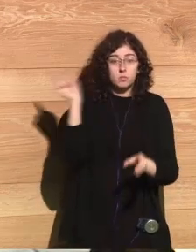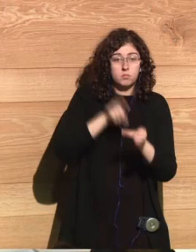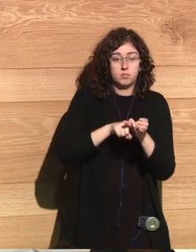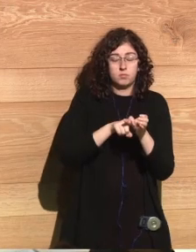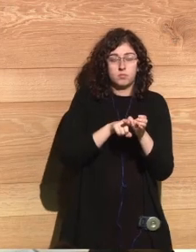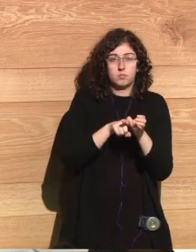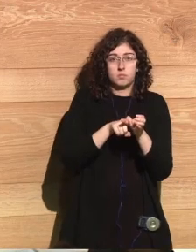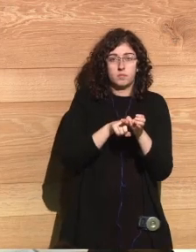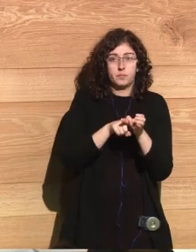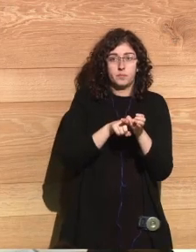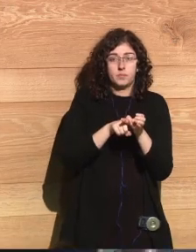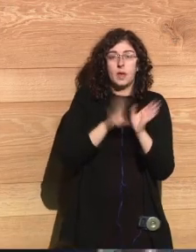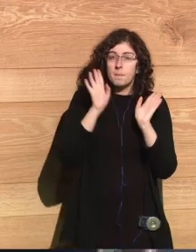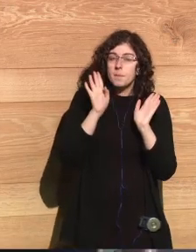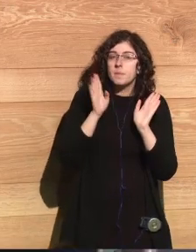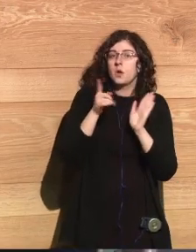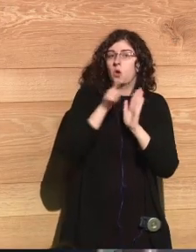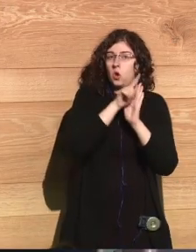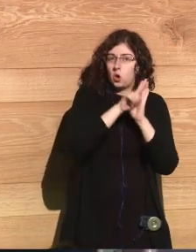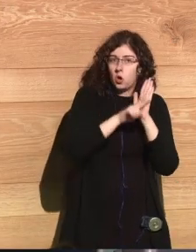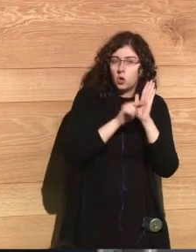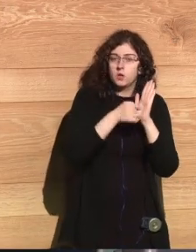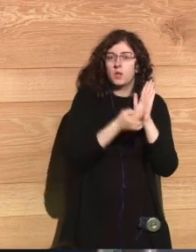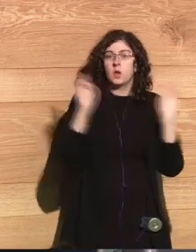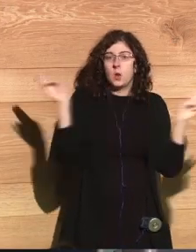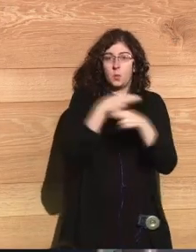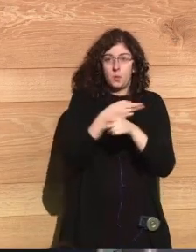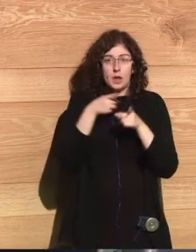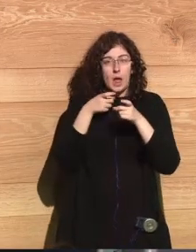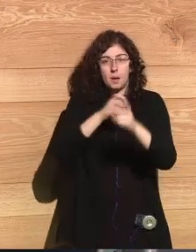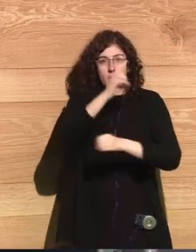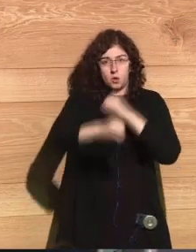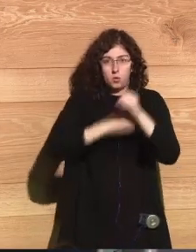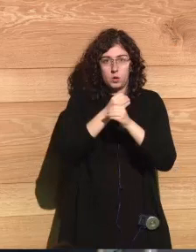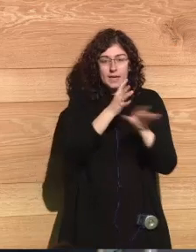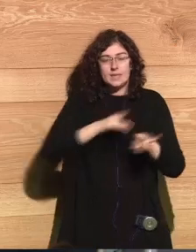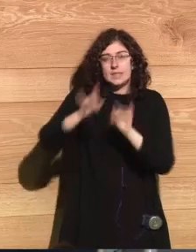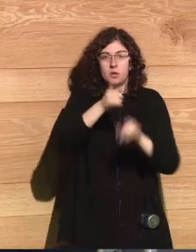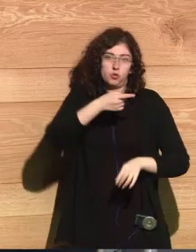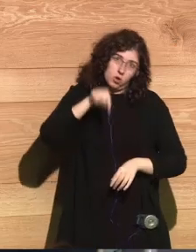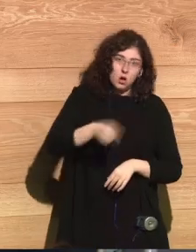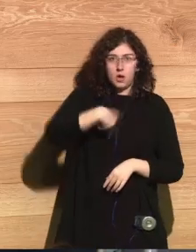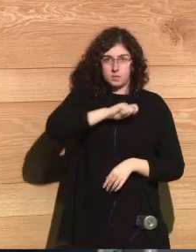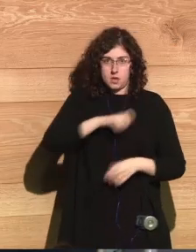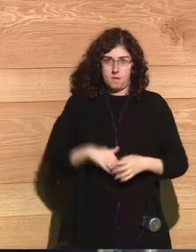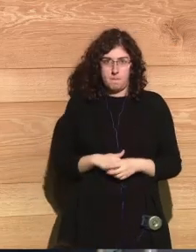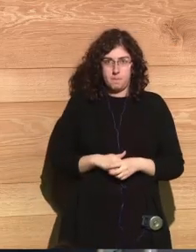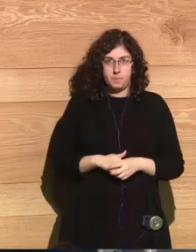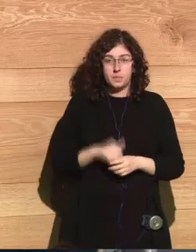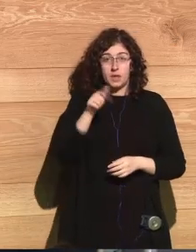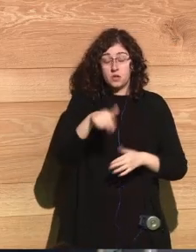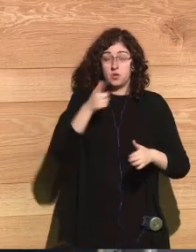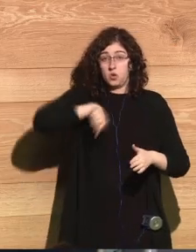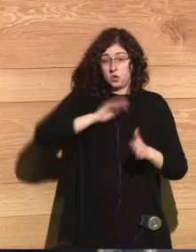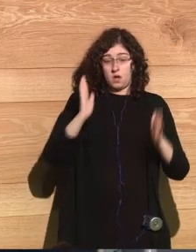of NATO. They decided they were going to be part of NATO if nuclear weapons were prohibited